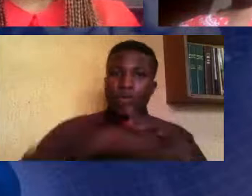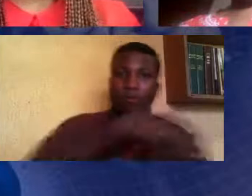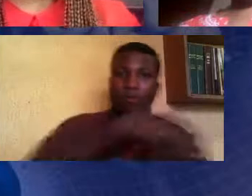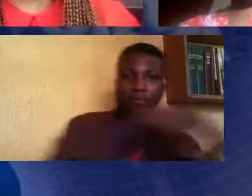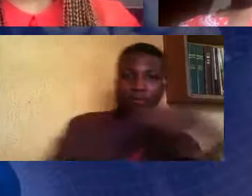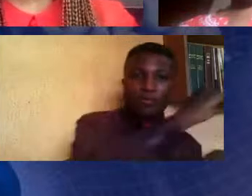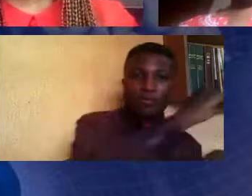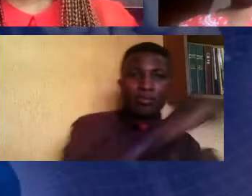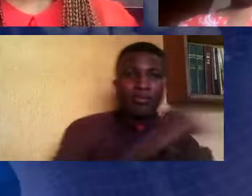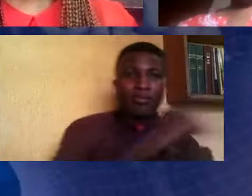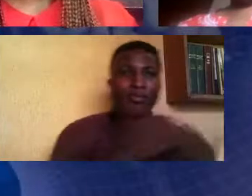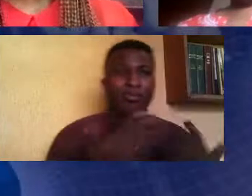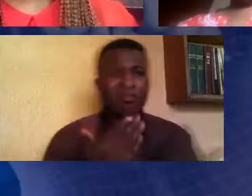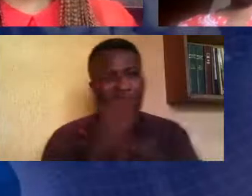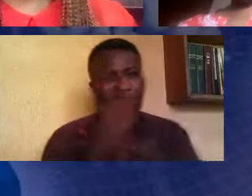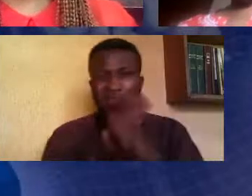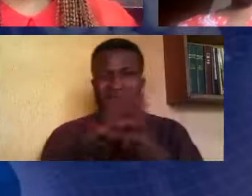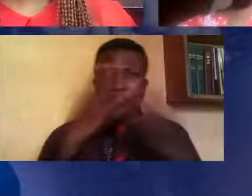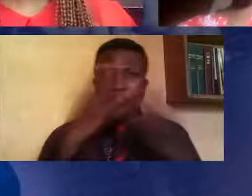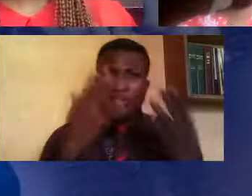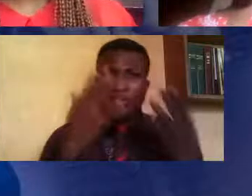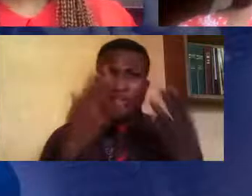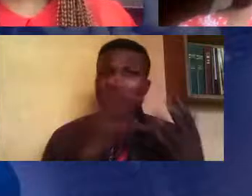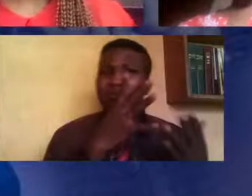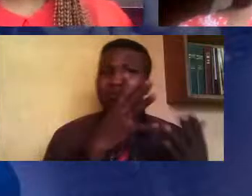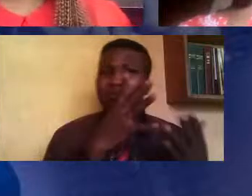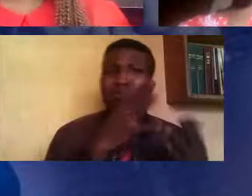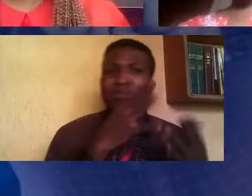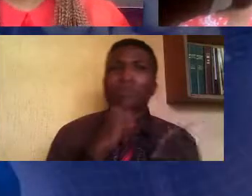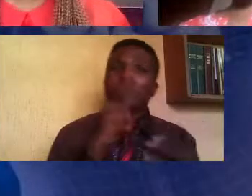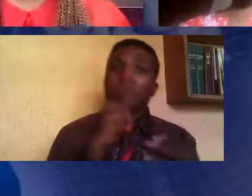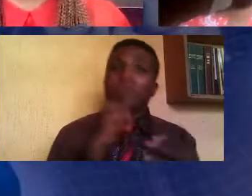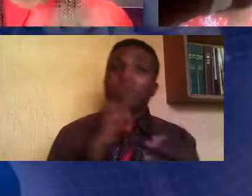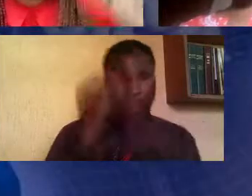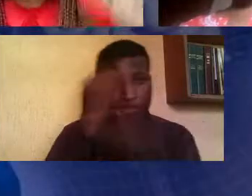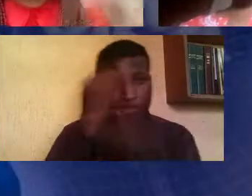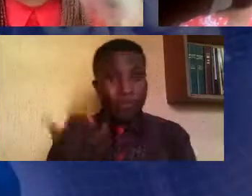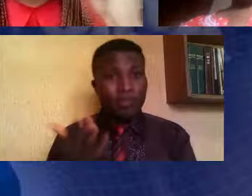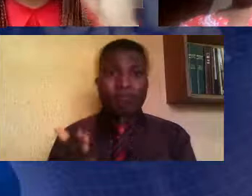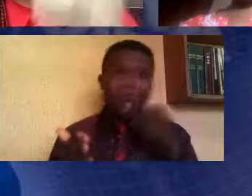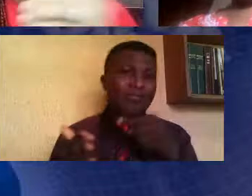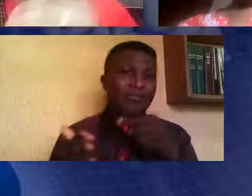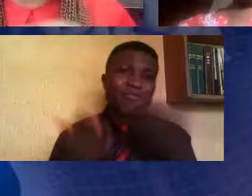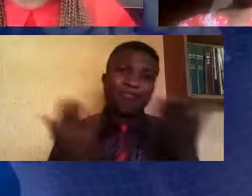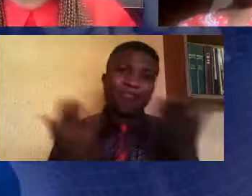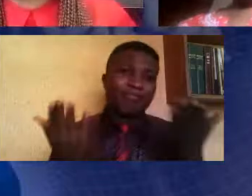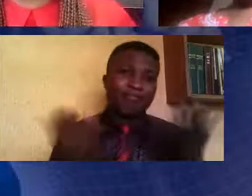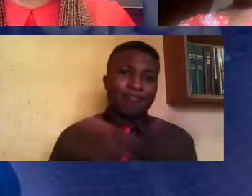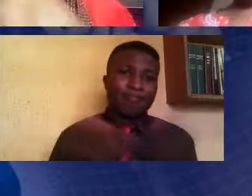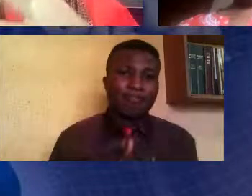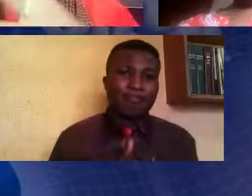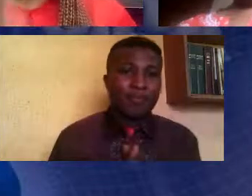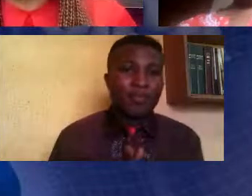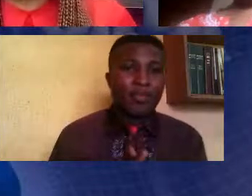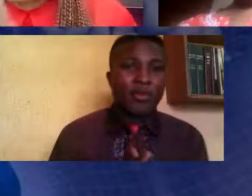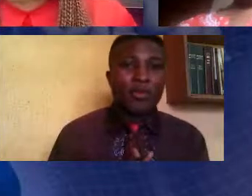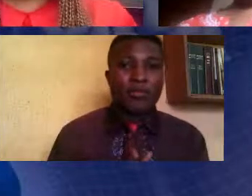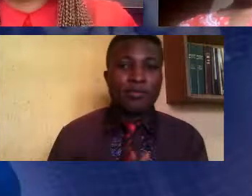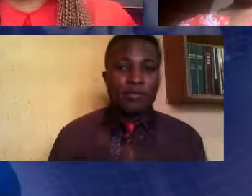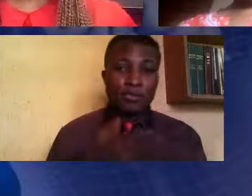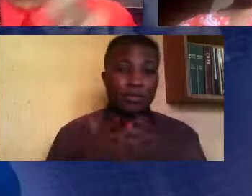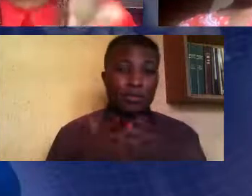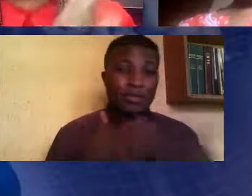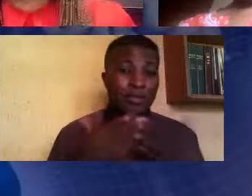So this for me, it doesn't have to do with a disability or not. It is the reality of what is going on and we have to say it